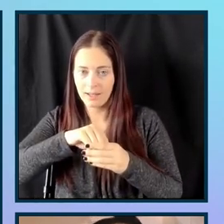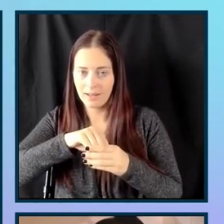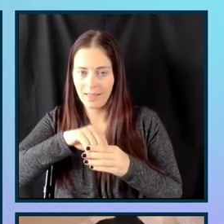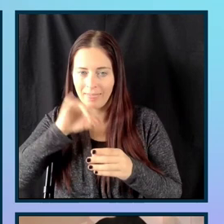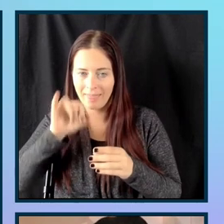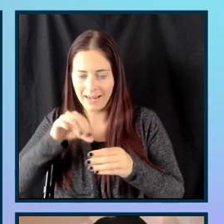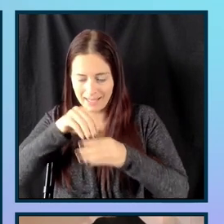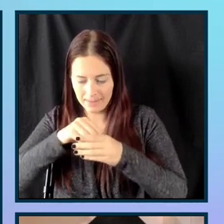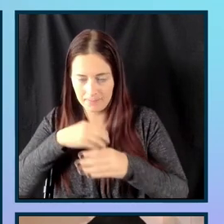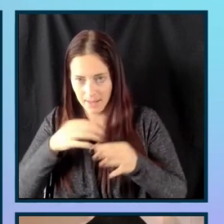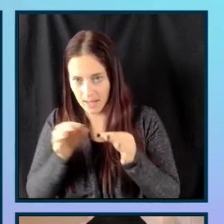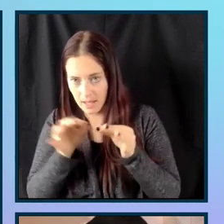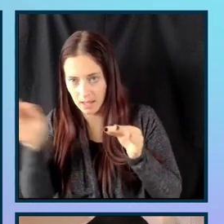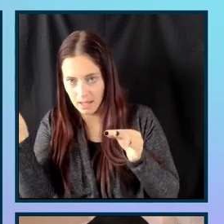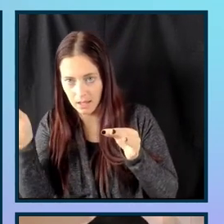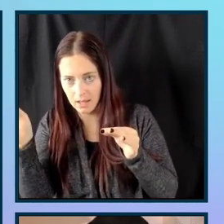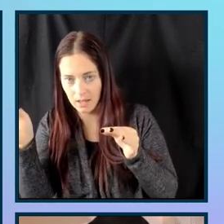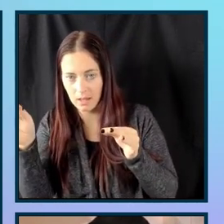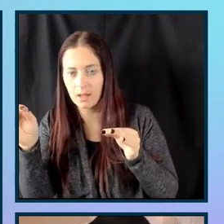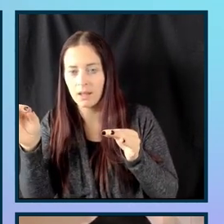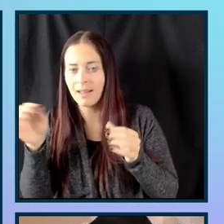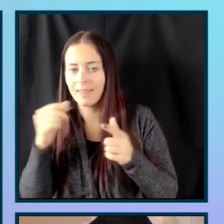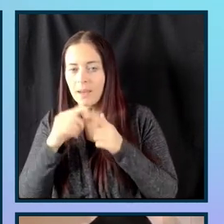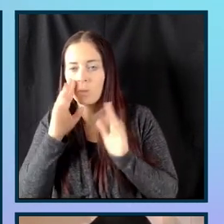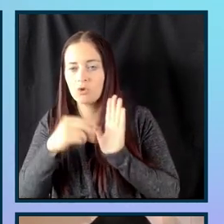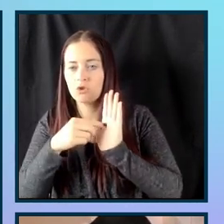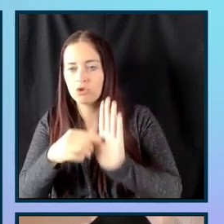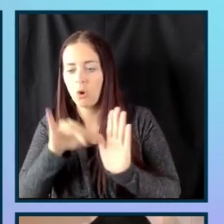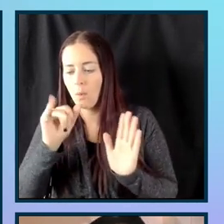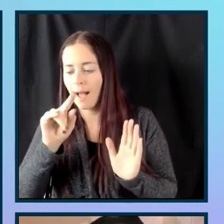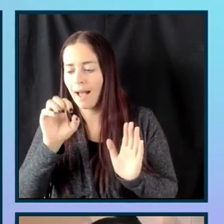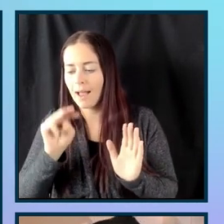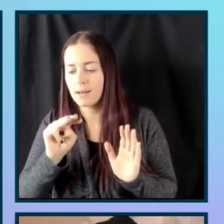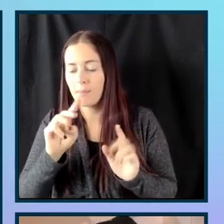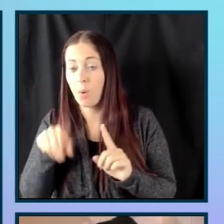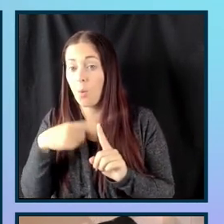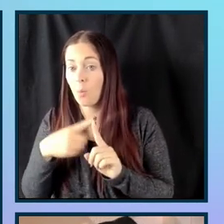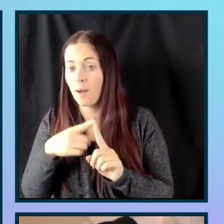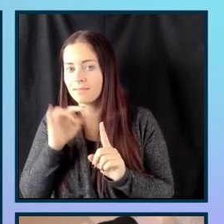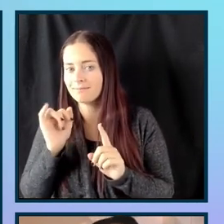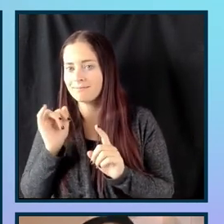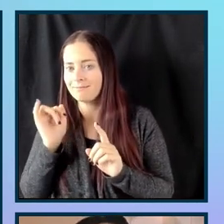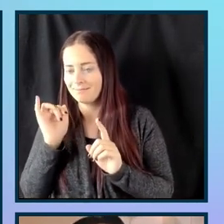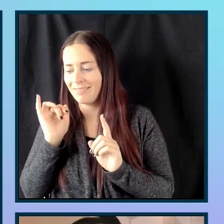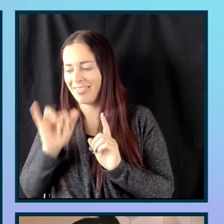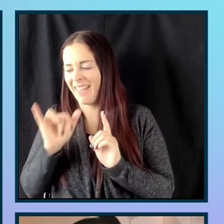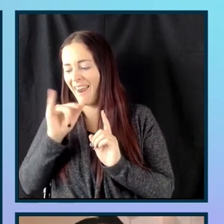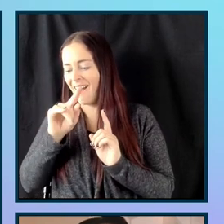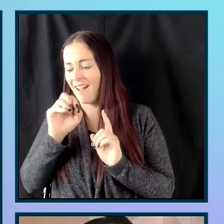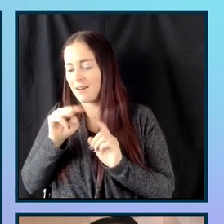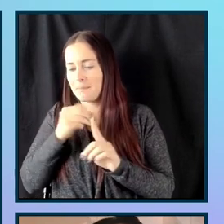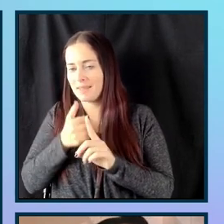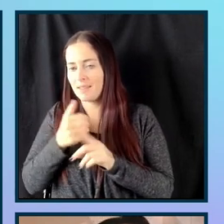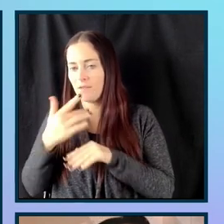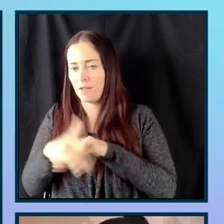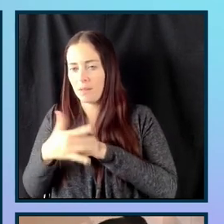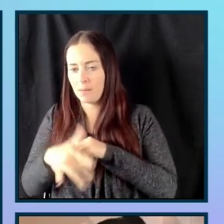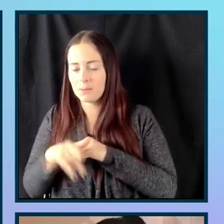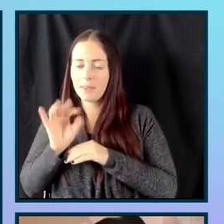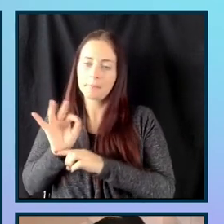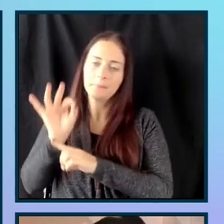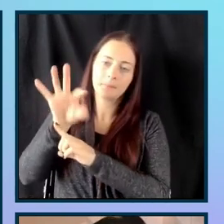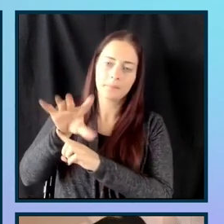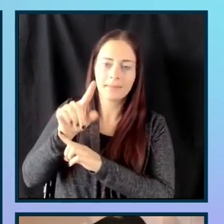listed item when something is available. So, just a little tip. And then my final thing I want to talk about is